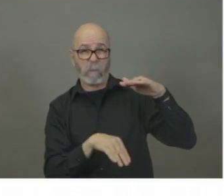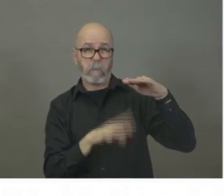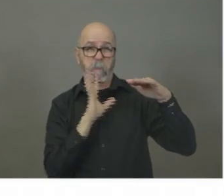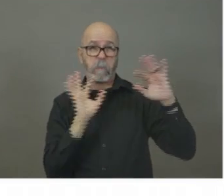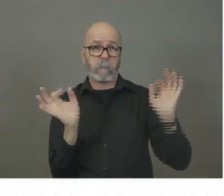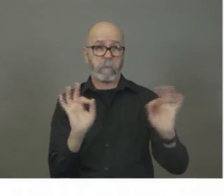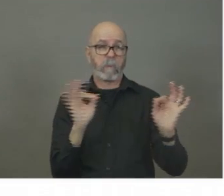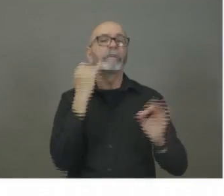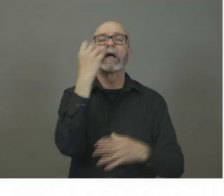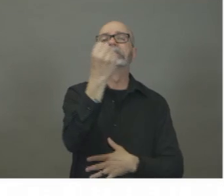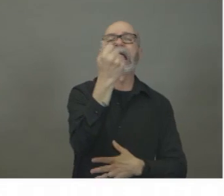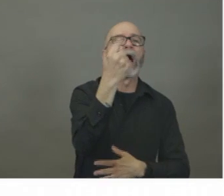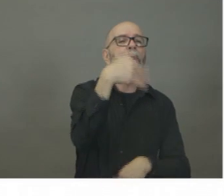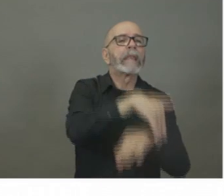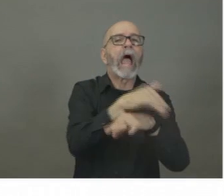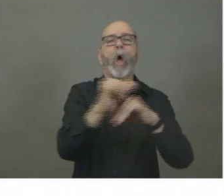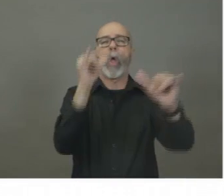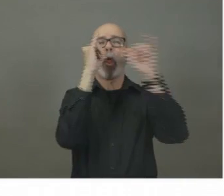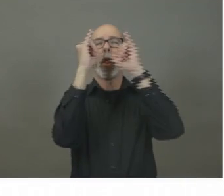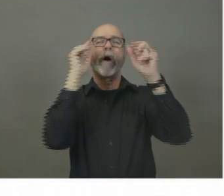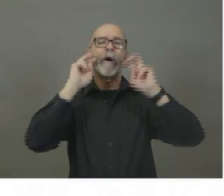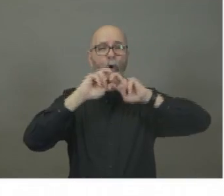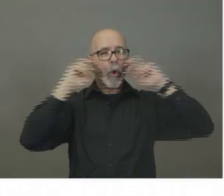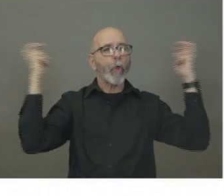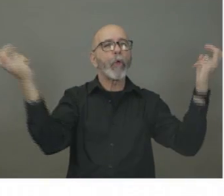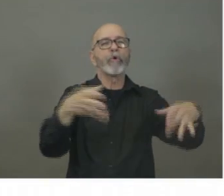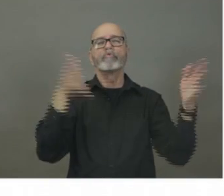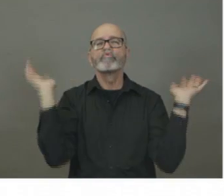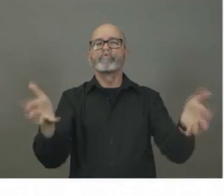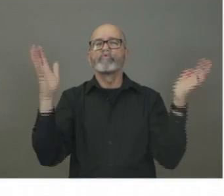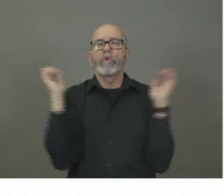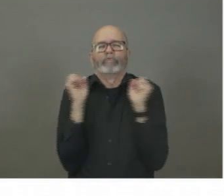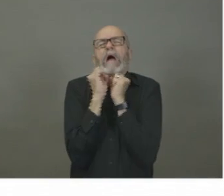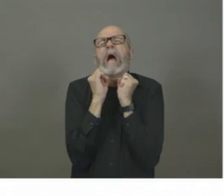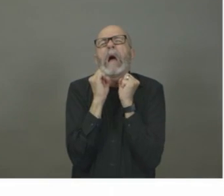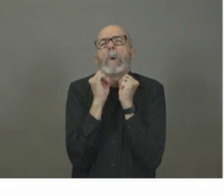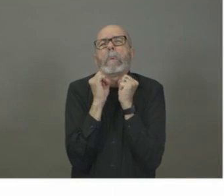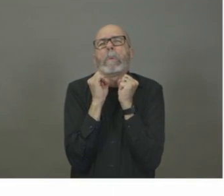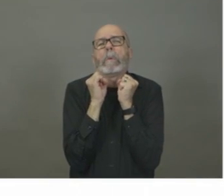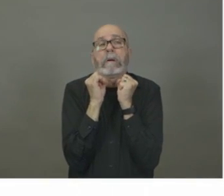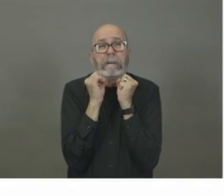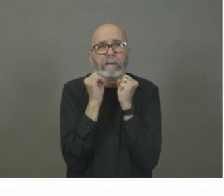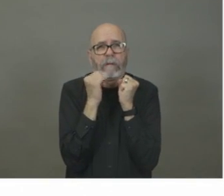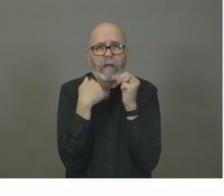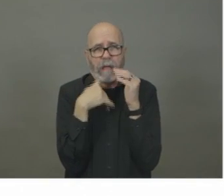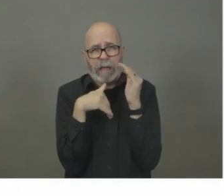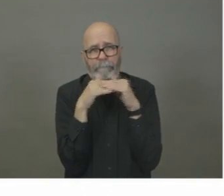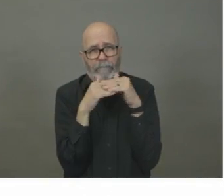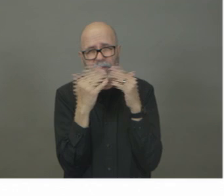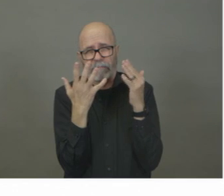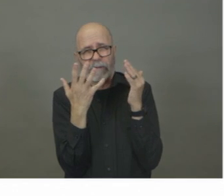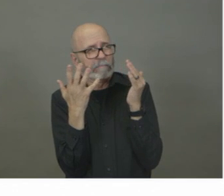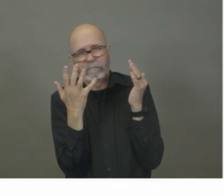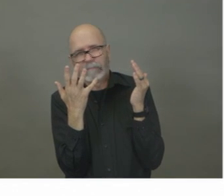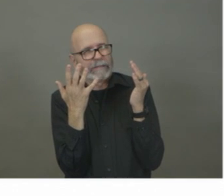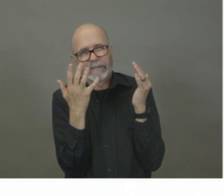Halifax have more than 100 people. What's your advice to them? I would encourage them to follow the protocol.